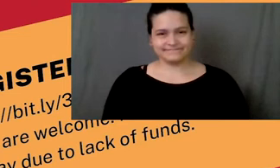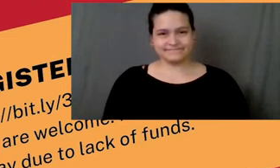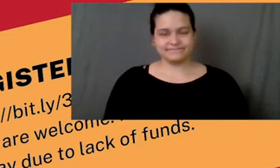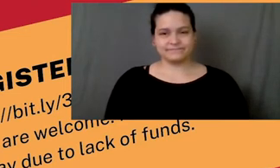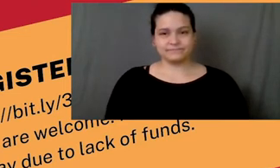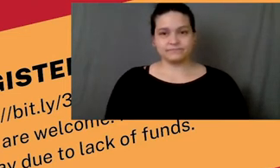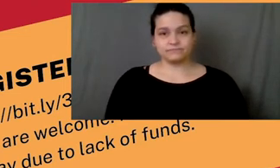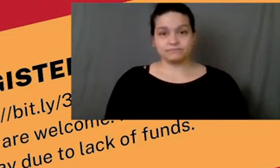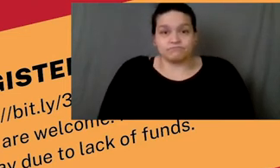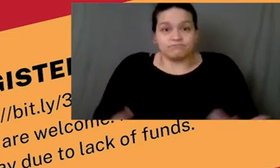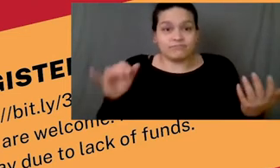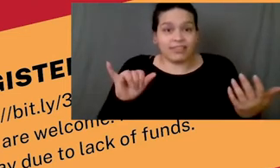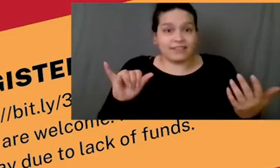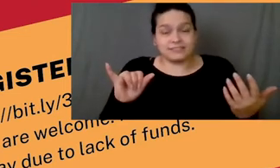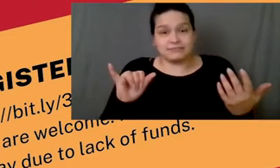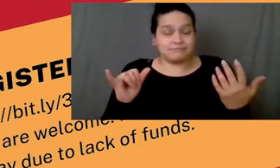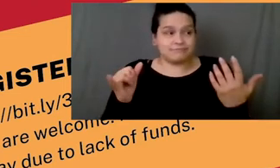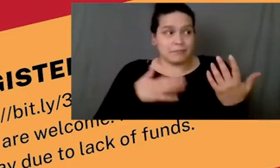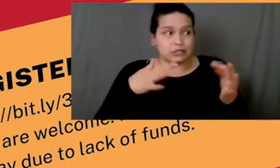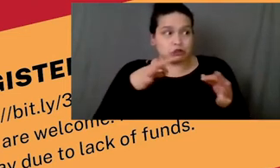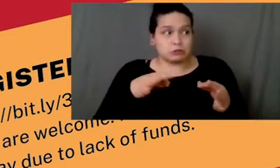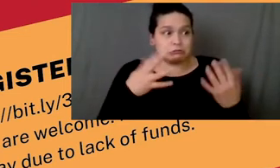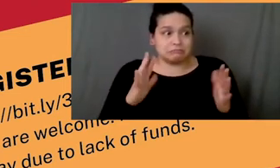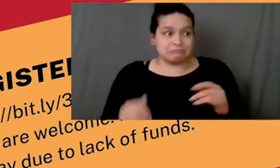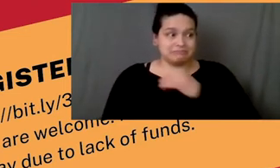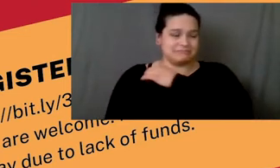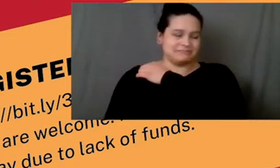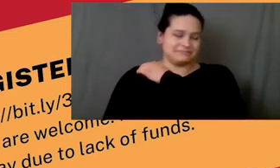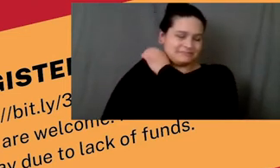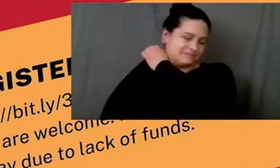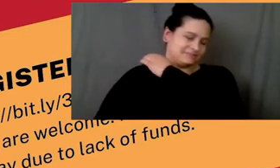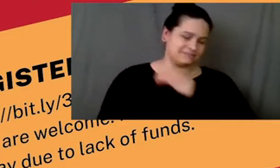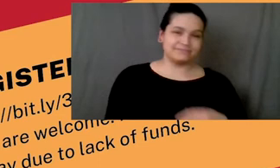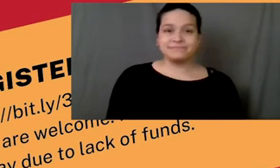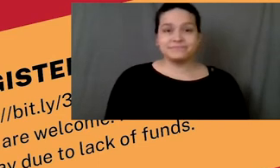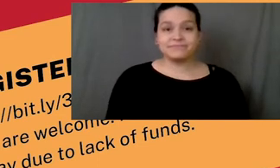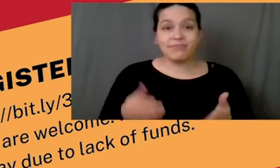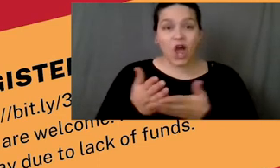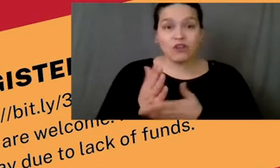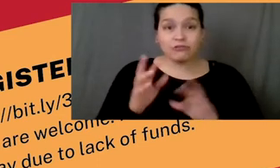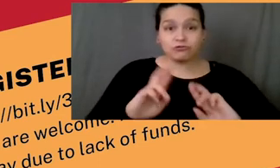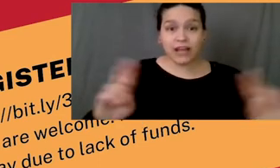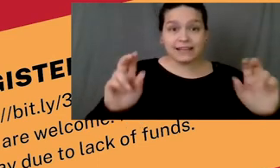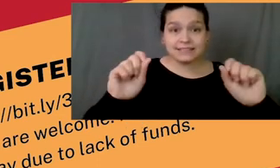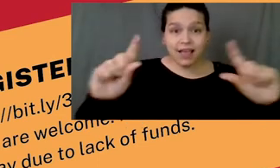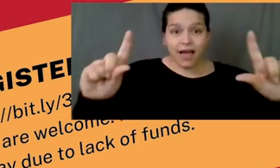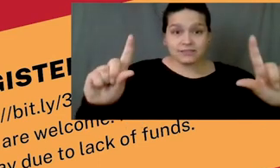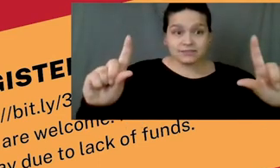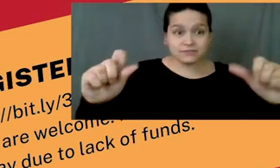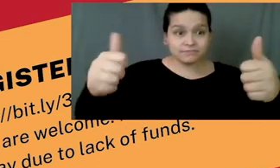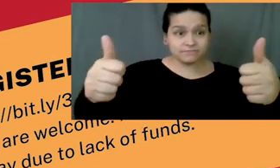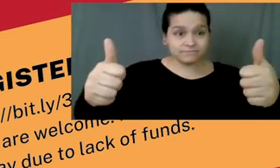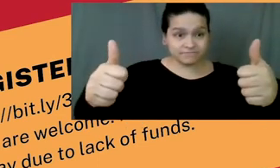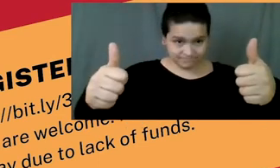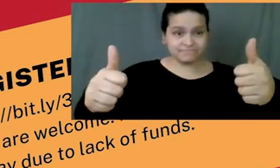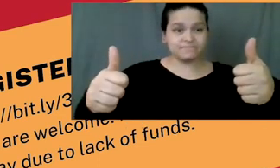And that's as much as I can say about my description. All right. Should we get the slides up? Go over.